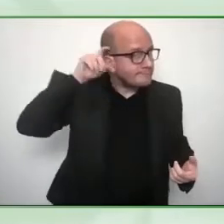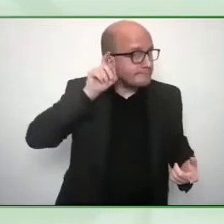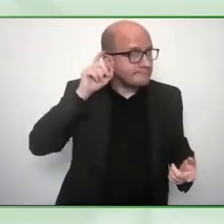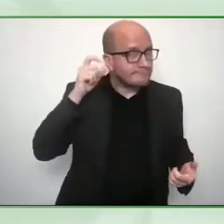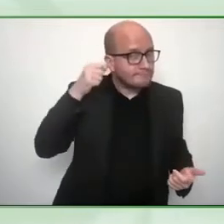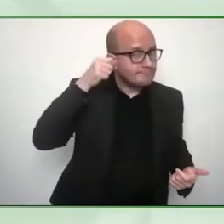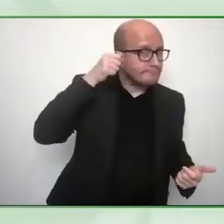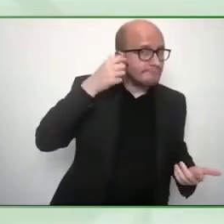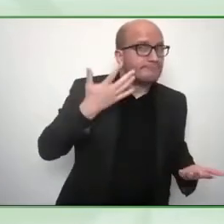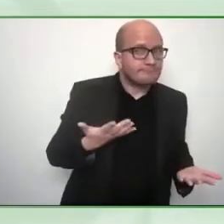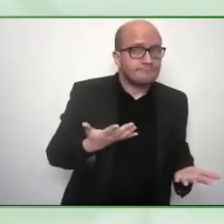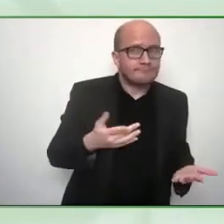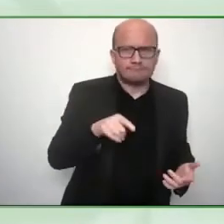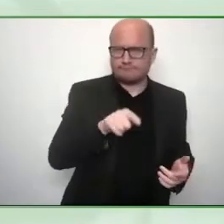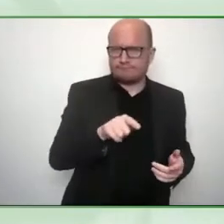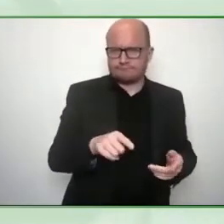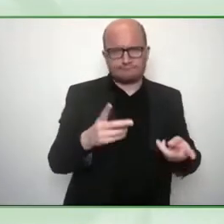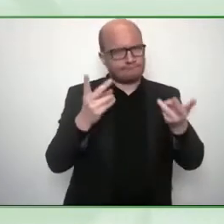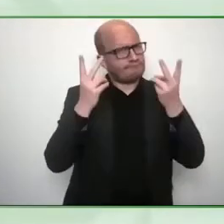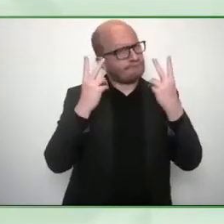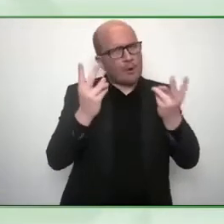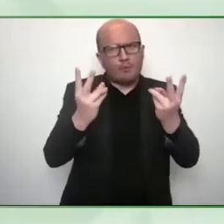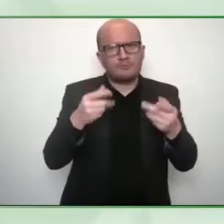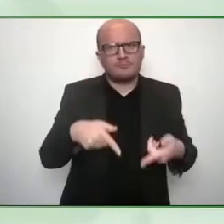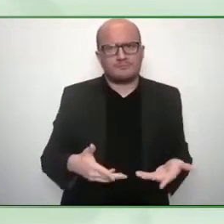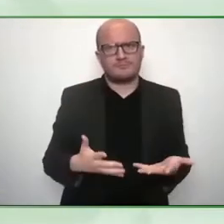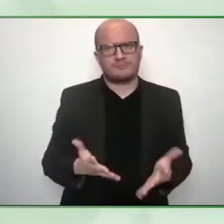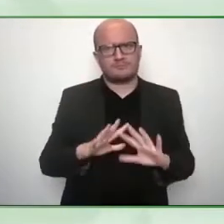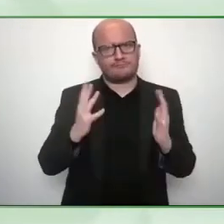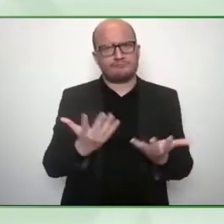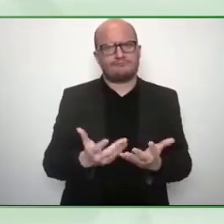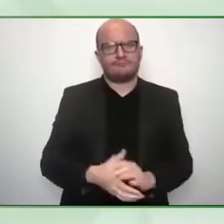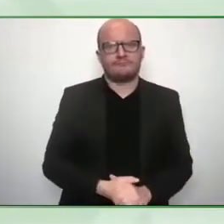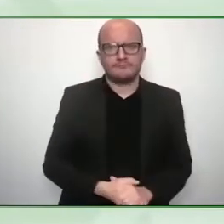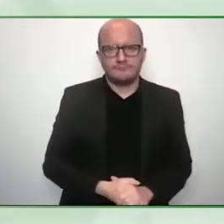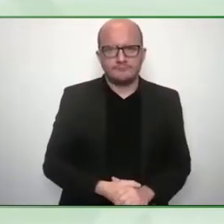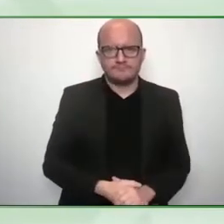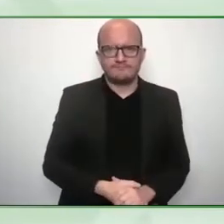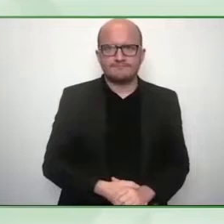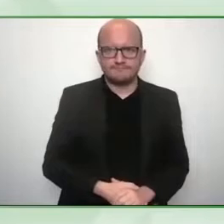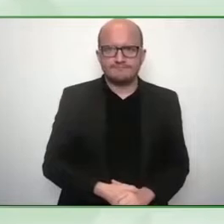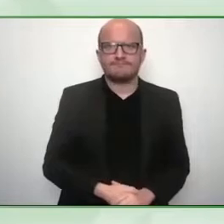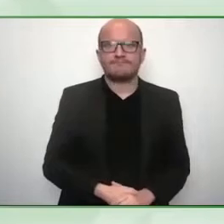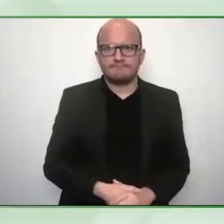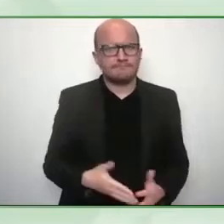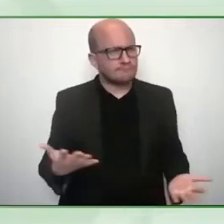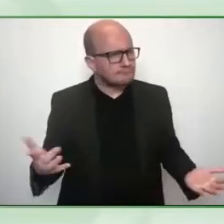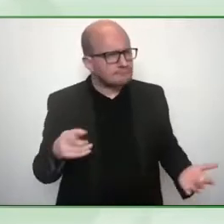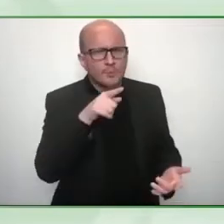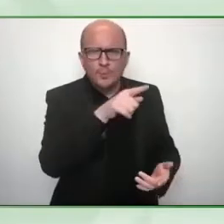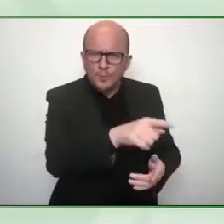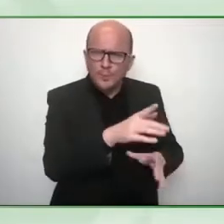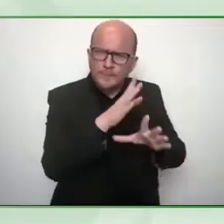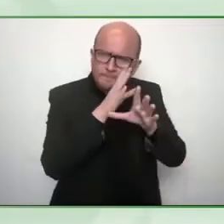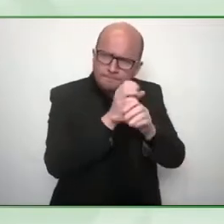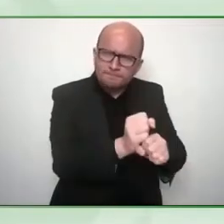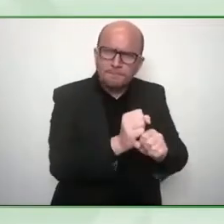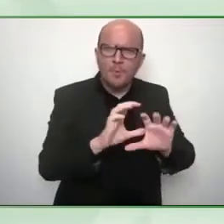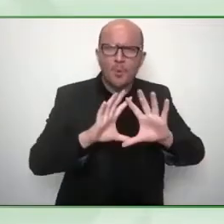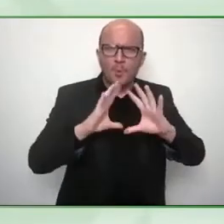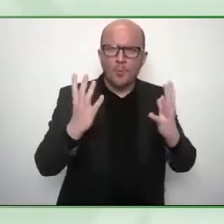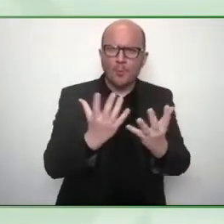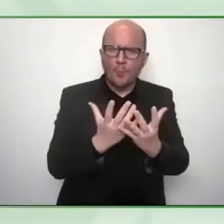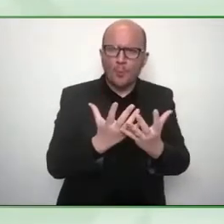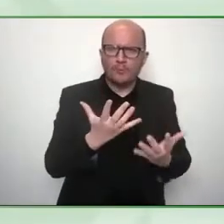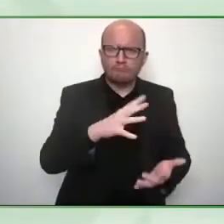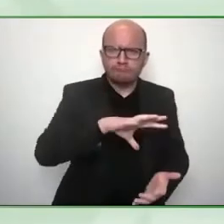tremendous need currently and brought about you know you're working in a very specific part of the world you've got started a very specific part of the world could